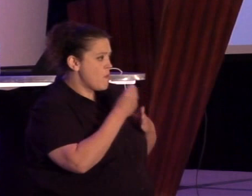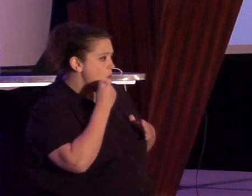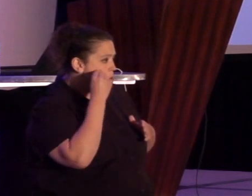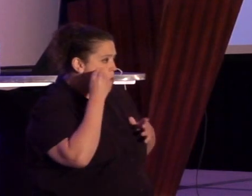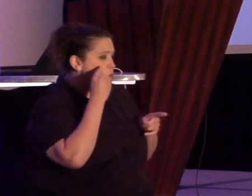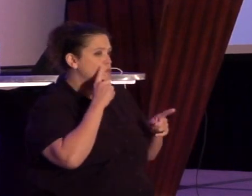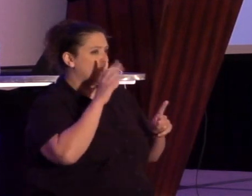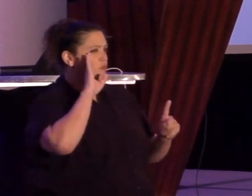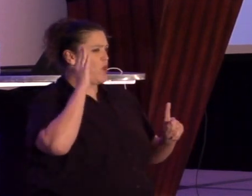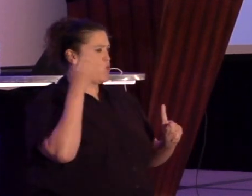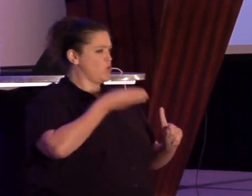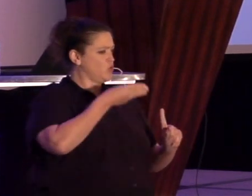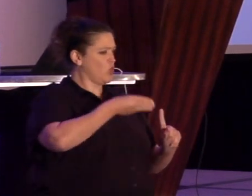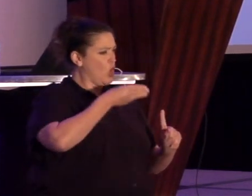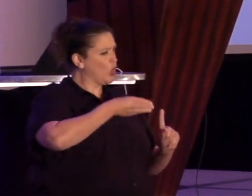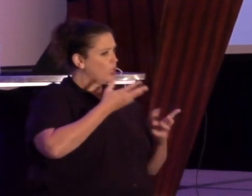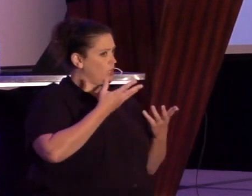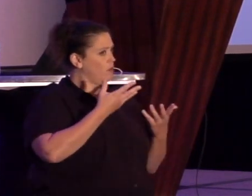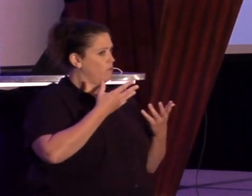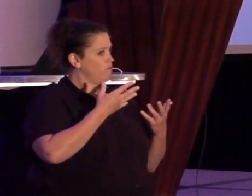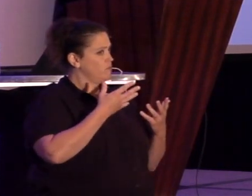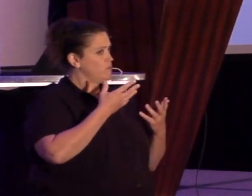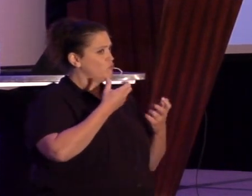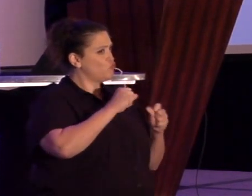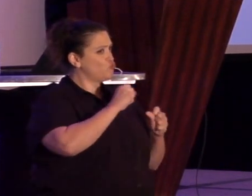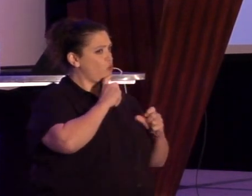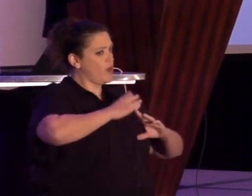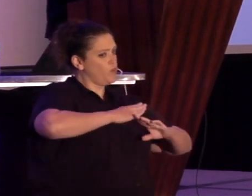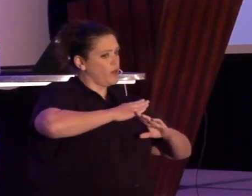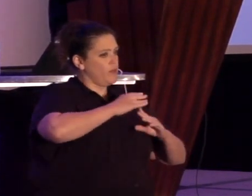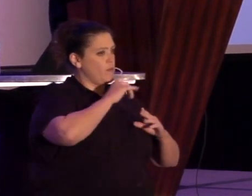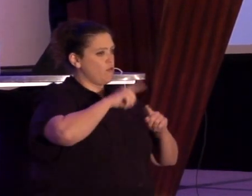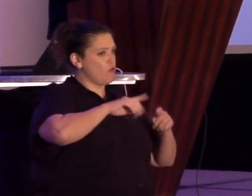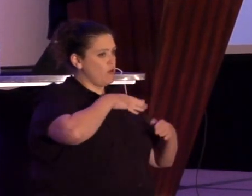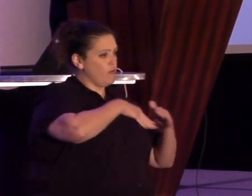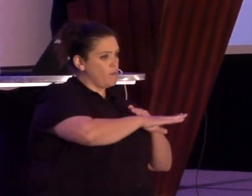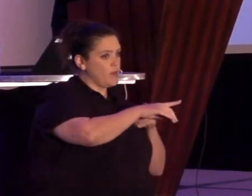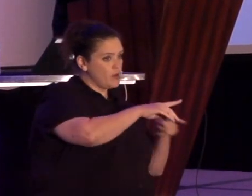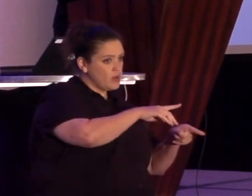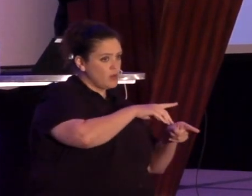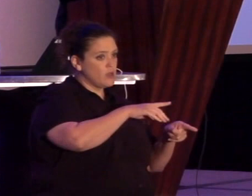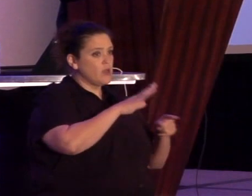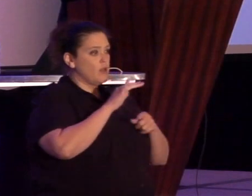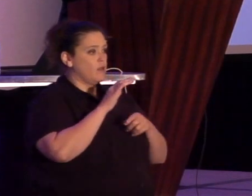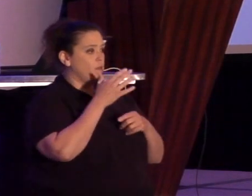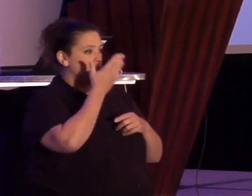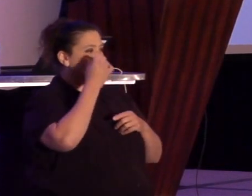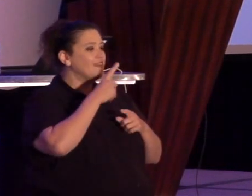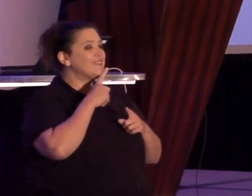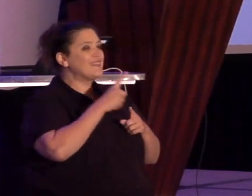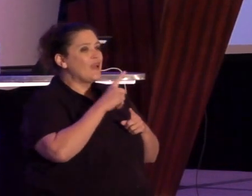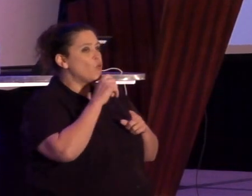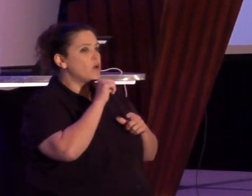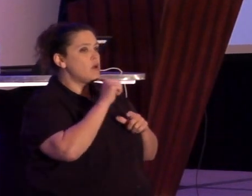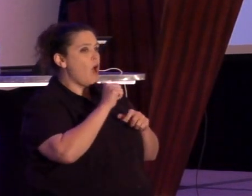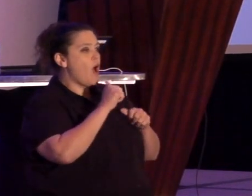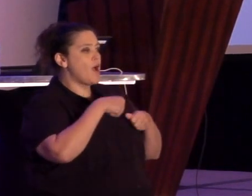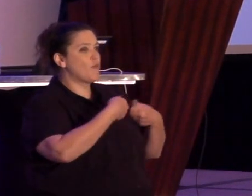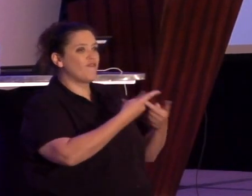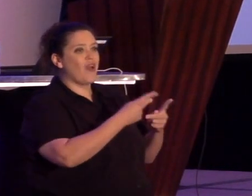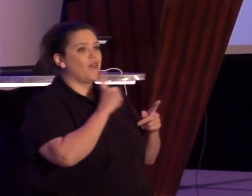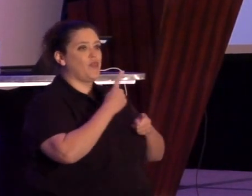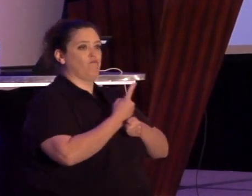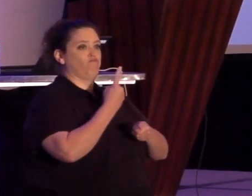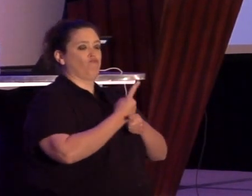targeted disproportionately by predatory and subprime lending policies, these